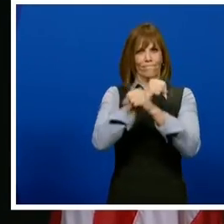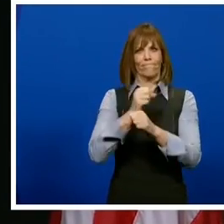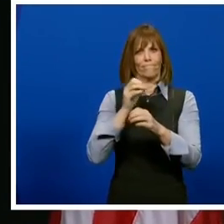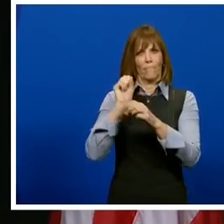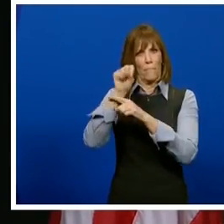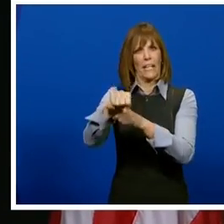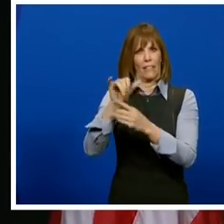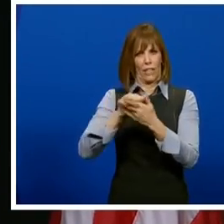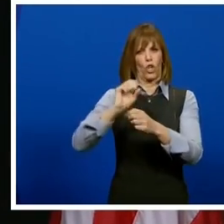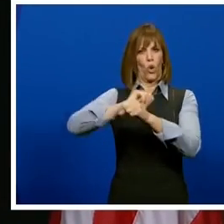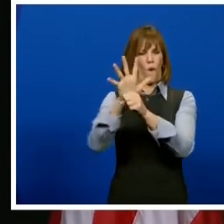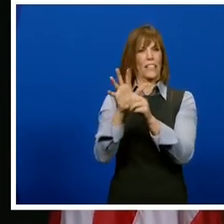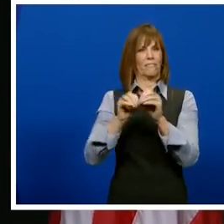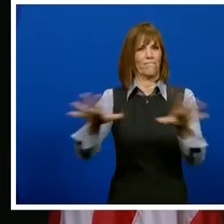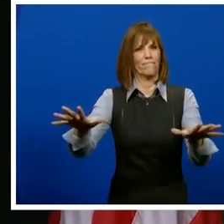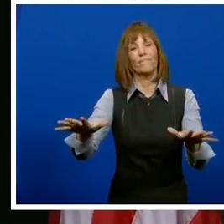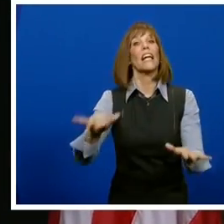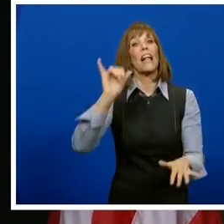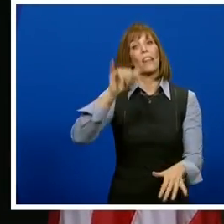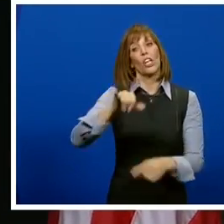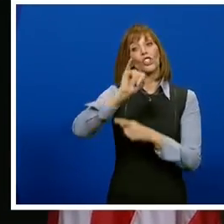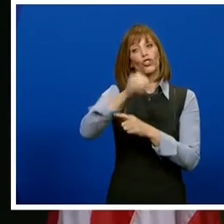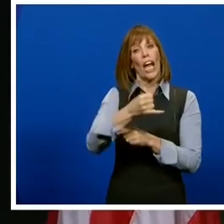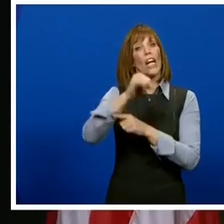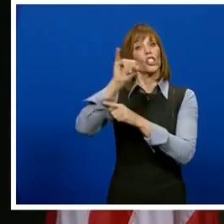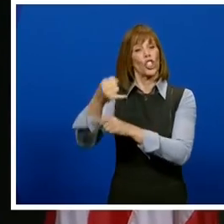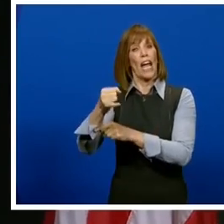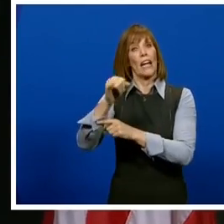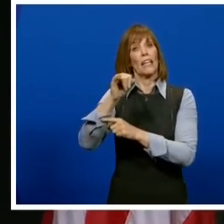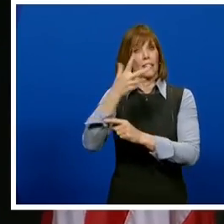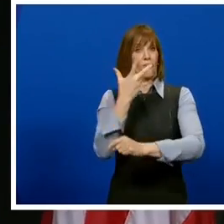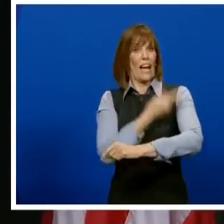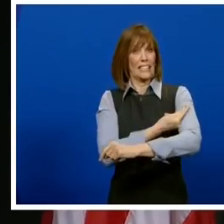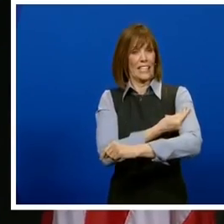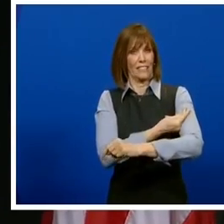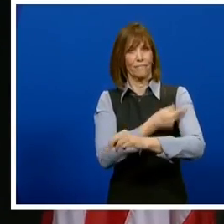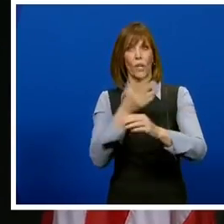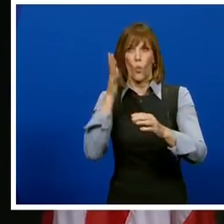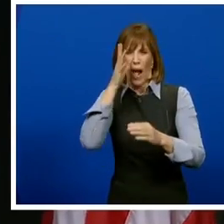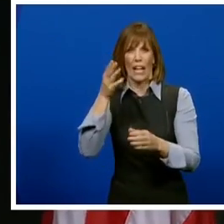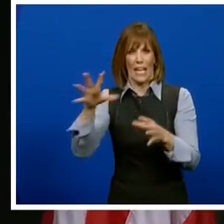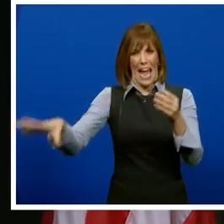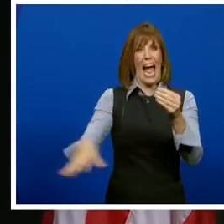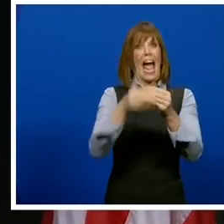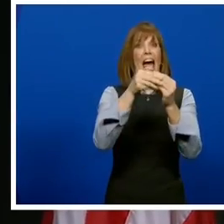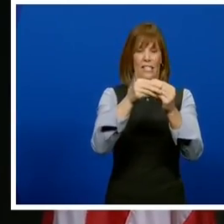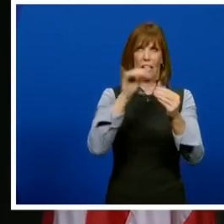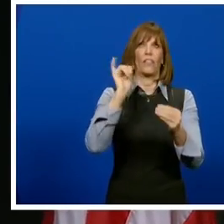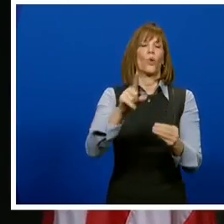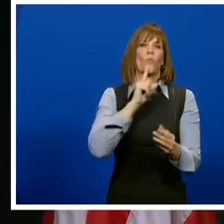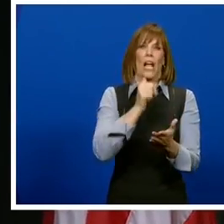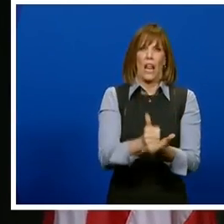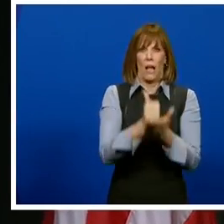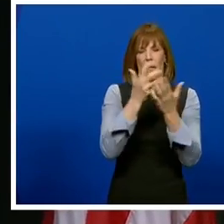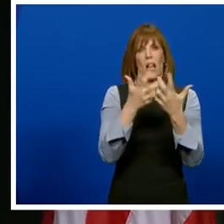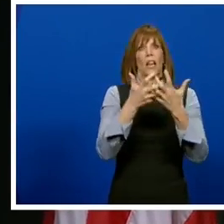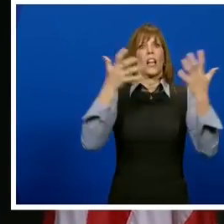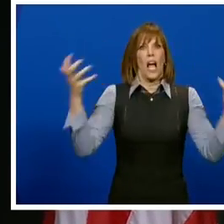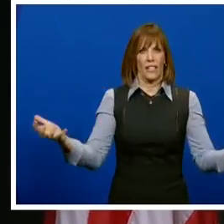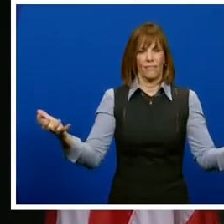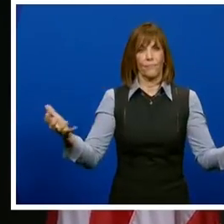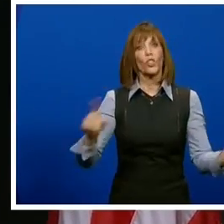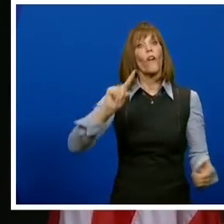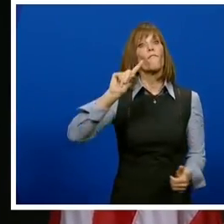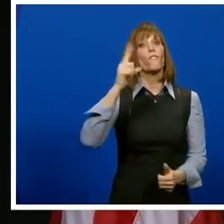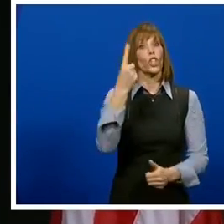-19. The addition of the J&J vaccine to our national supply is truly a game-changer. A first-dose